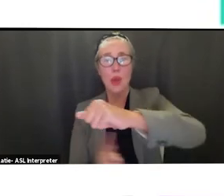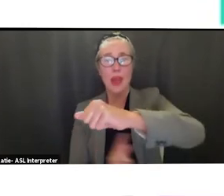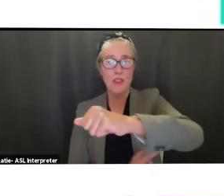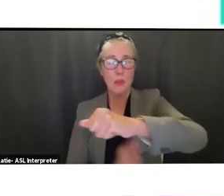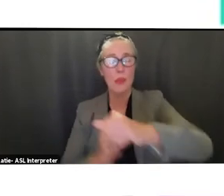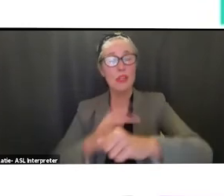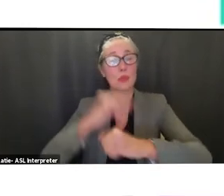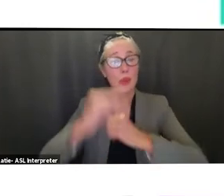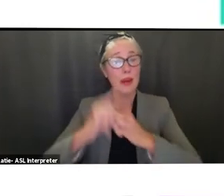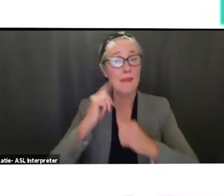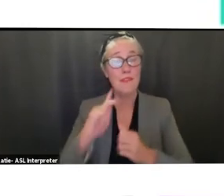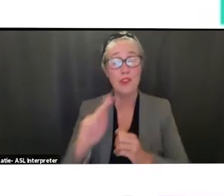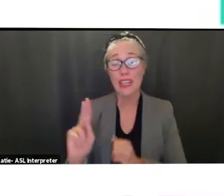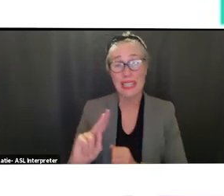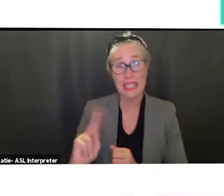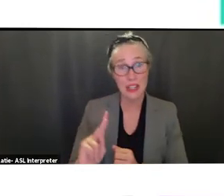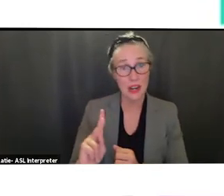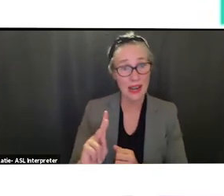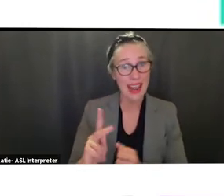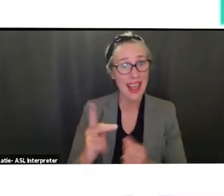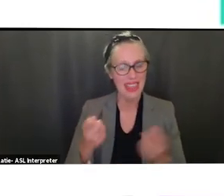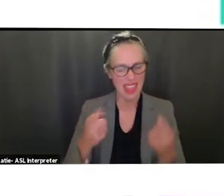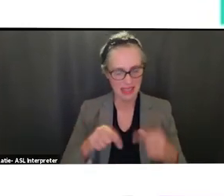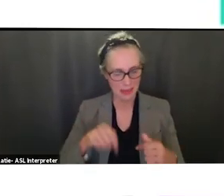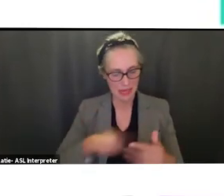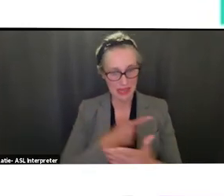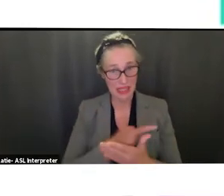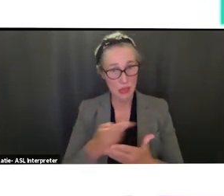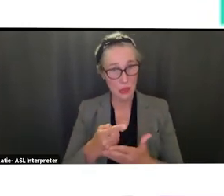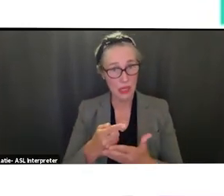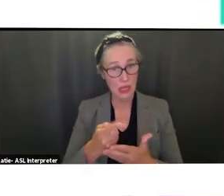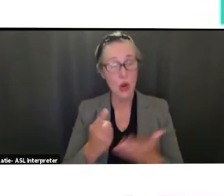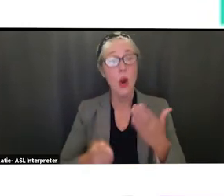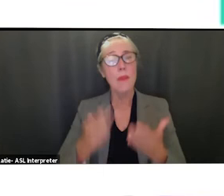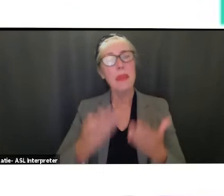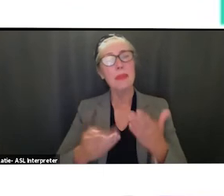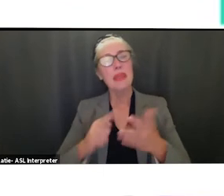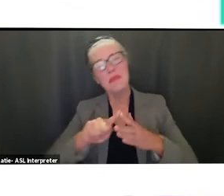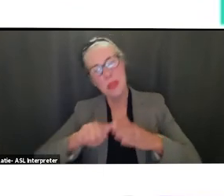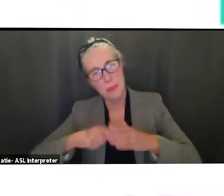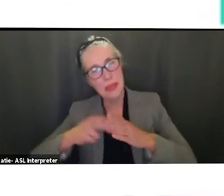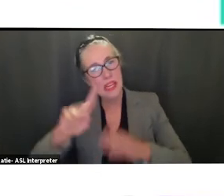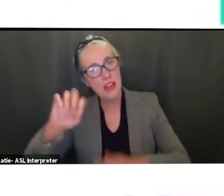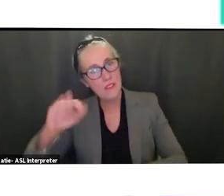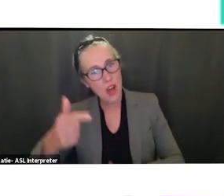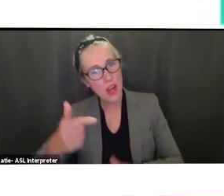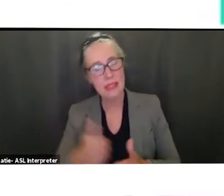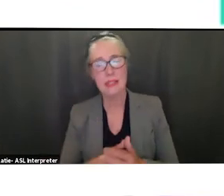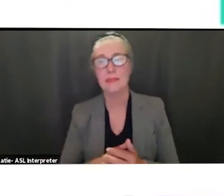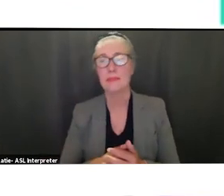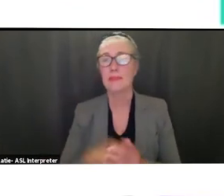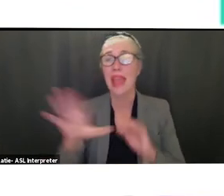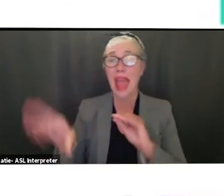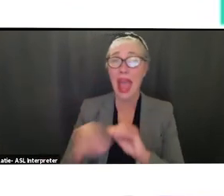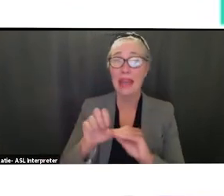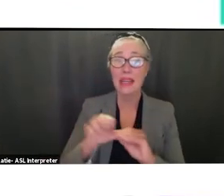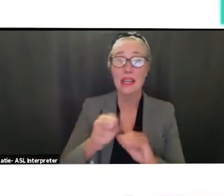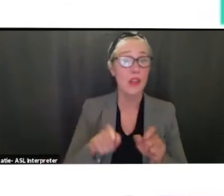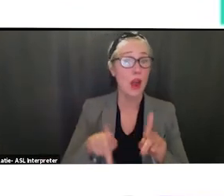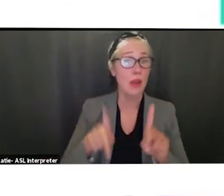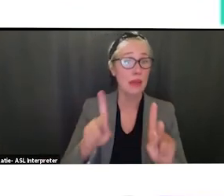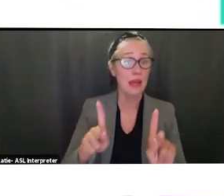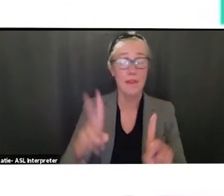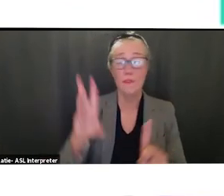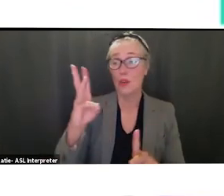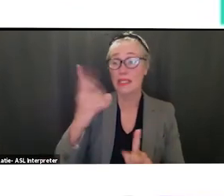uh that um is either happening this week or happening at the beginning of august we have another uh opportunity for our